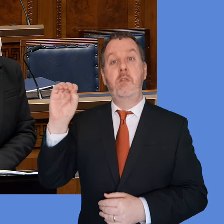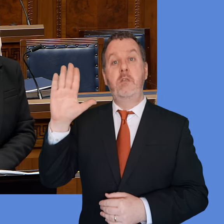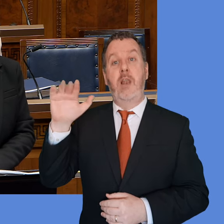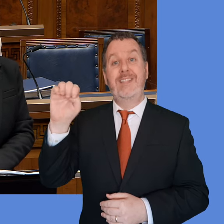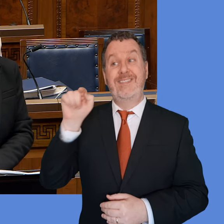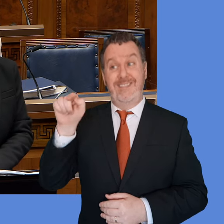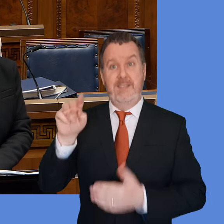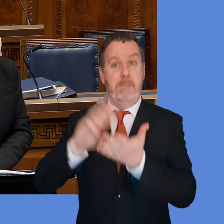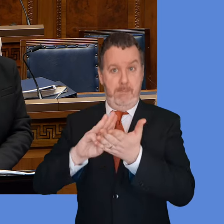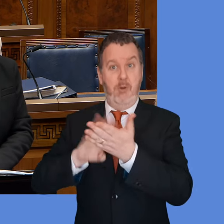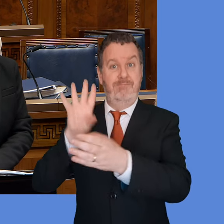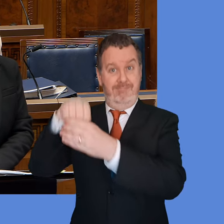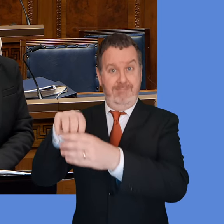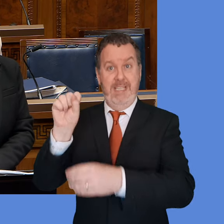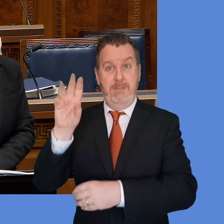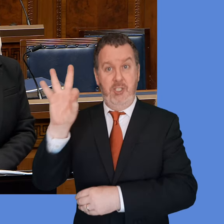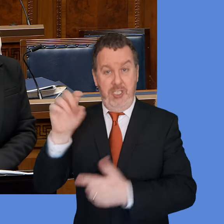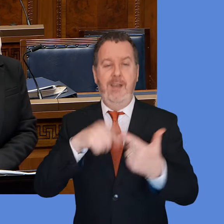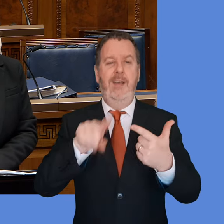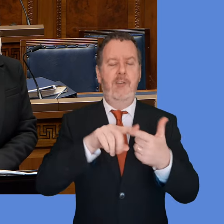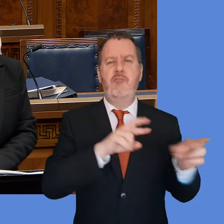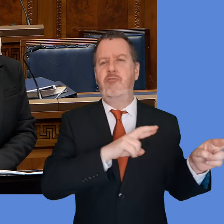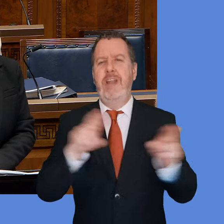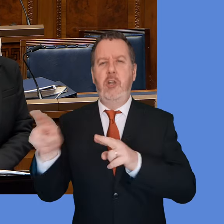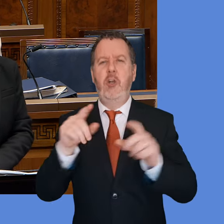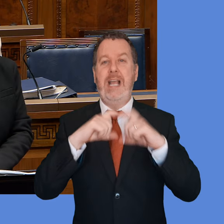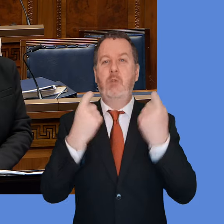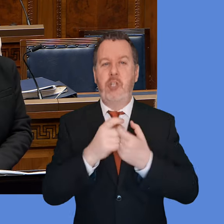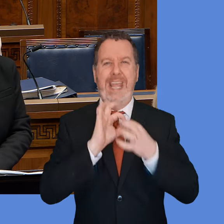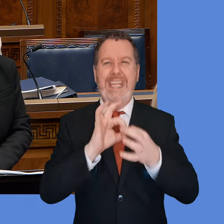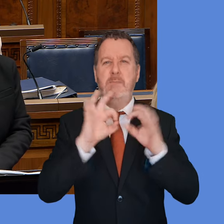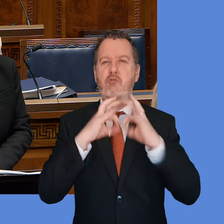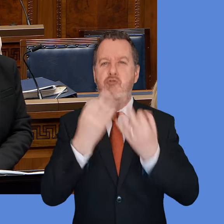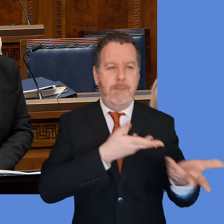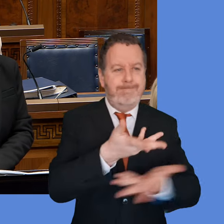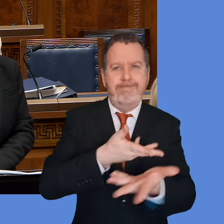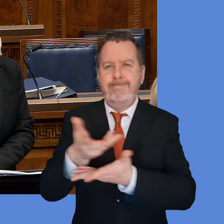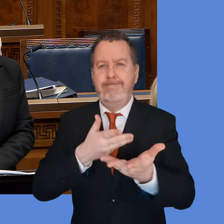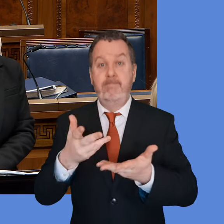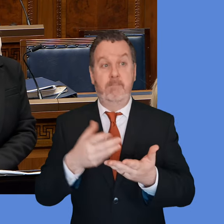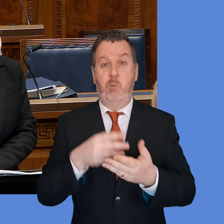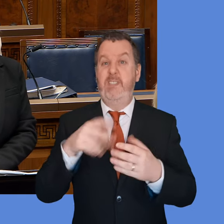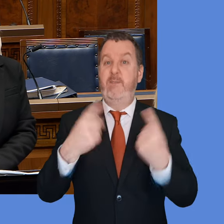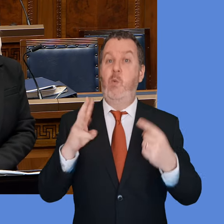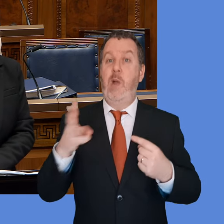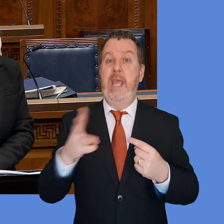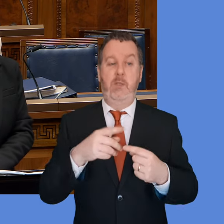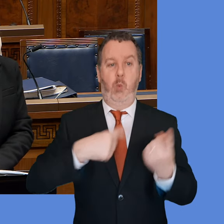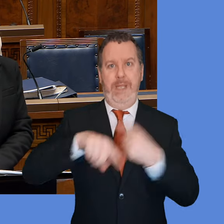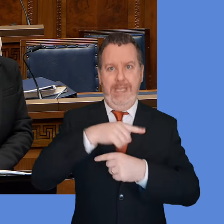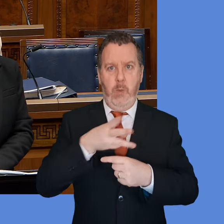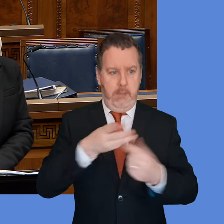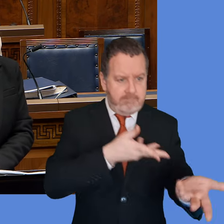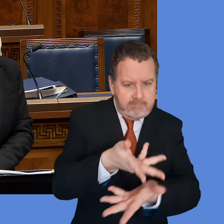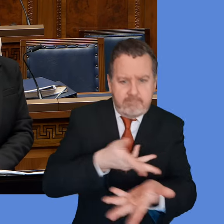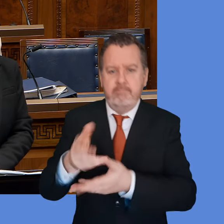refugee integration. Salas is a member of the SPG, and the Department also chairs a regular council engagement group. Through